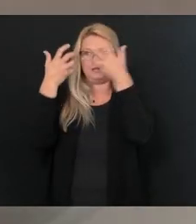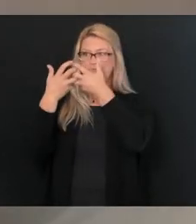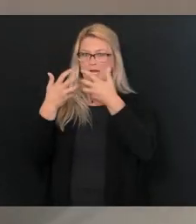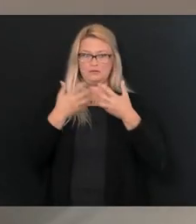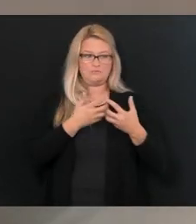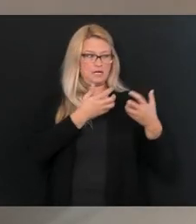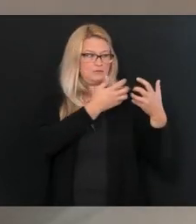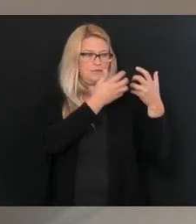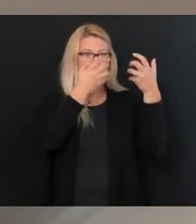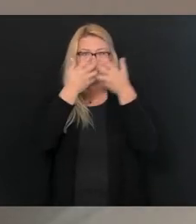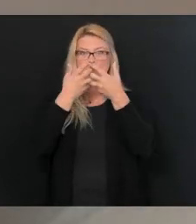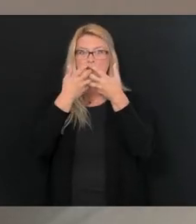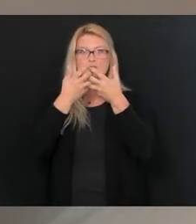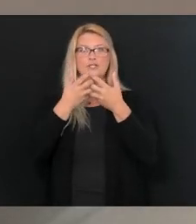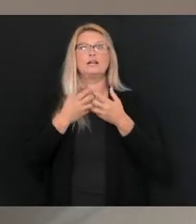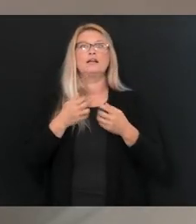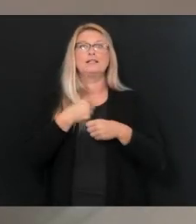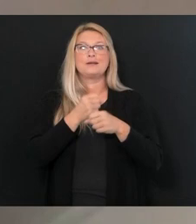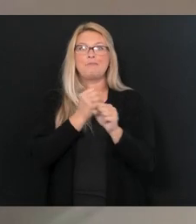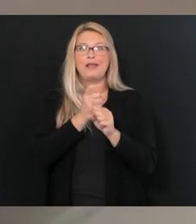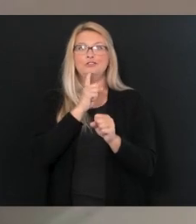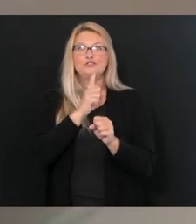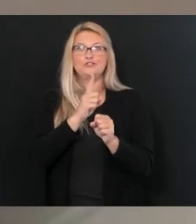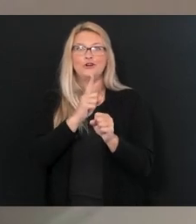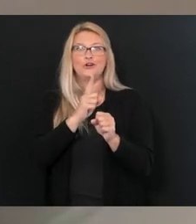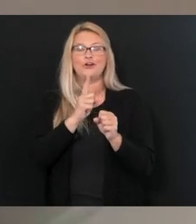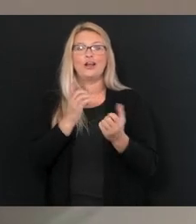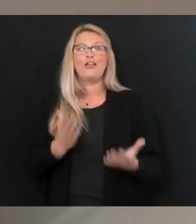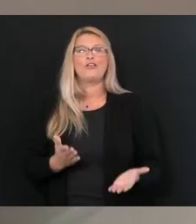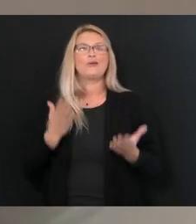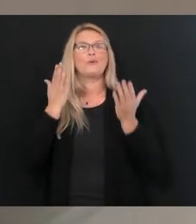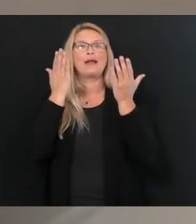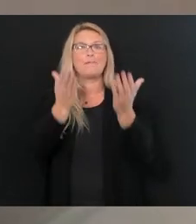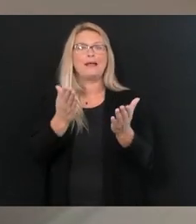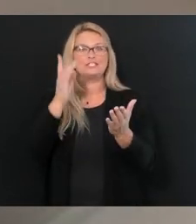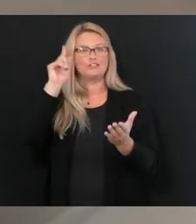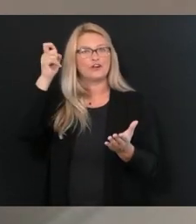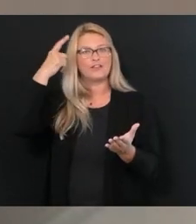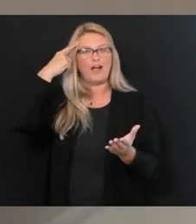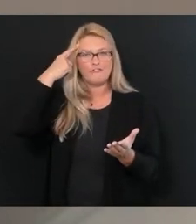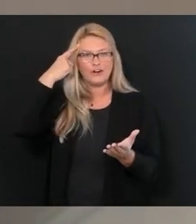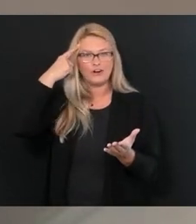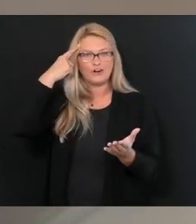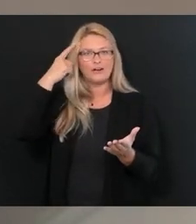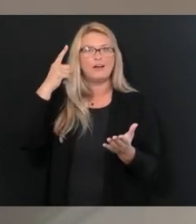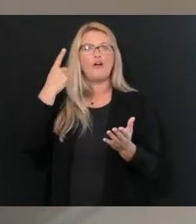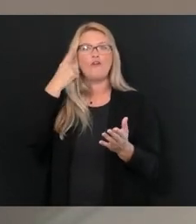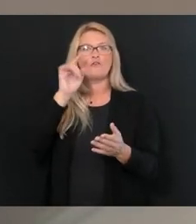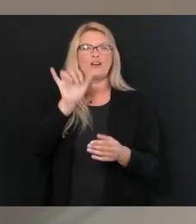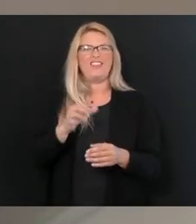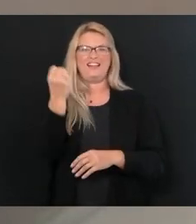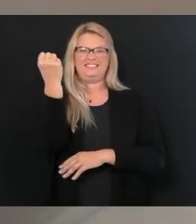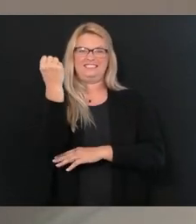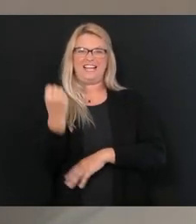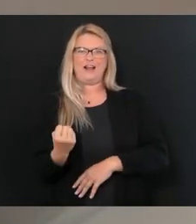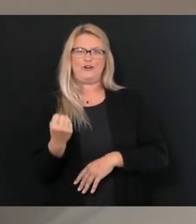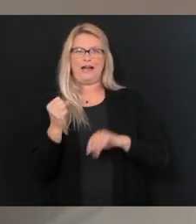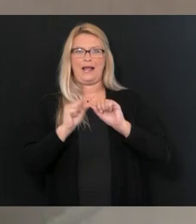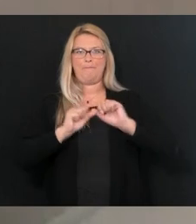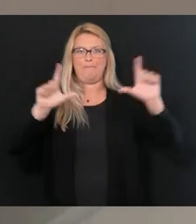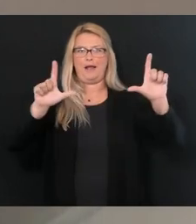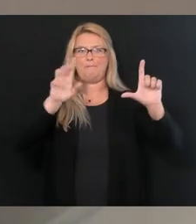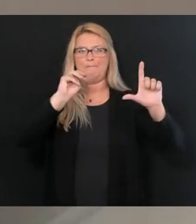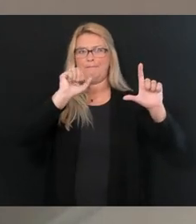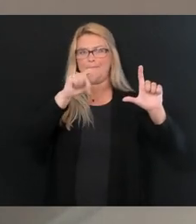correctly based on the rules that I told you. And then a recommendation is made to the governor. And then the map for that week is posted. And